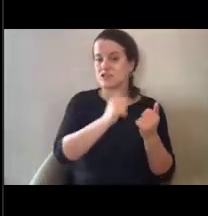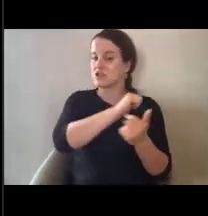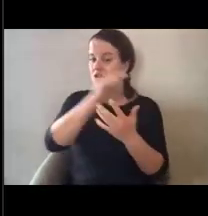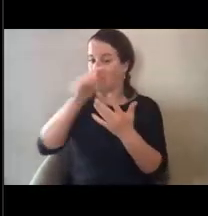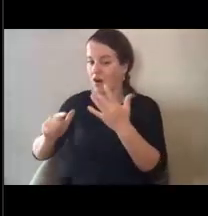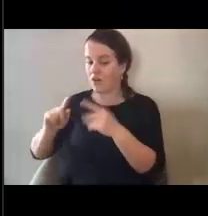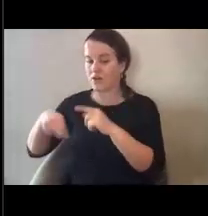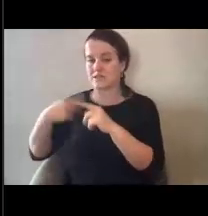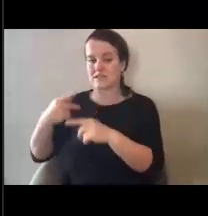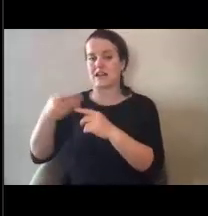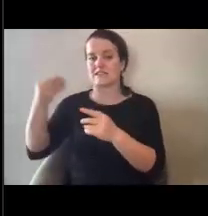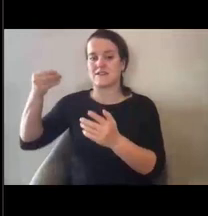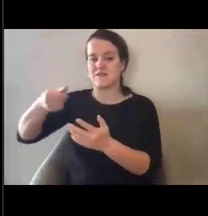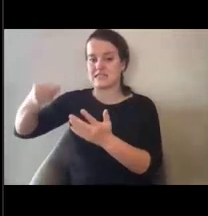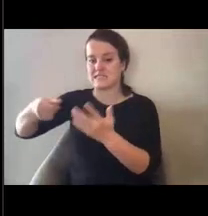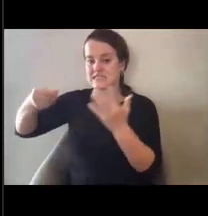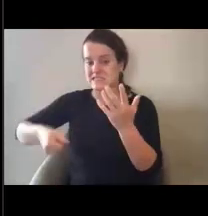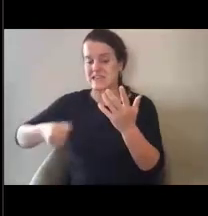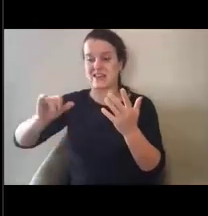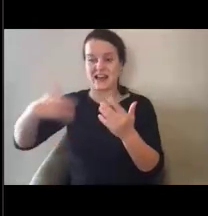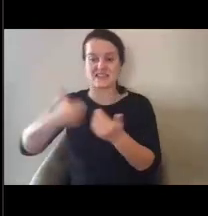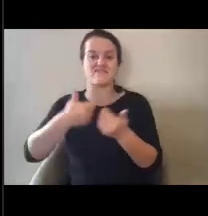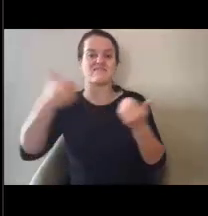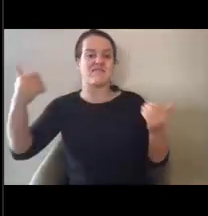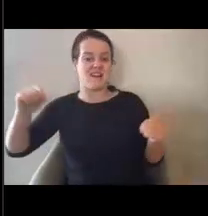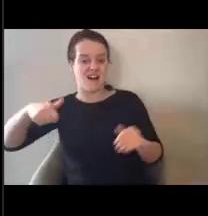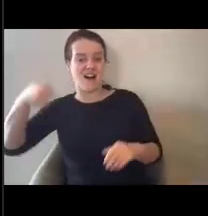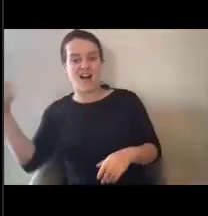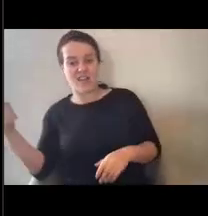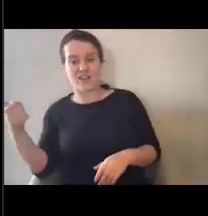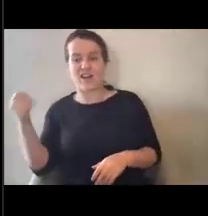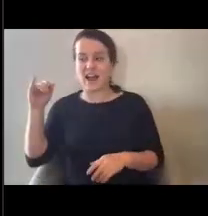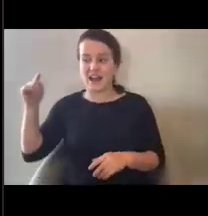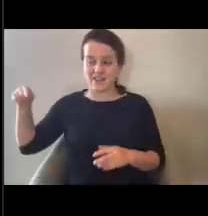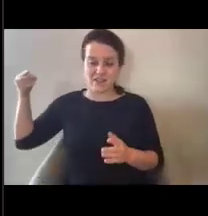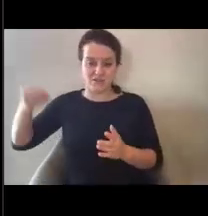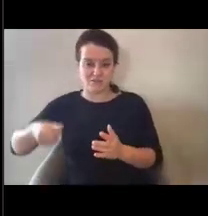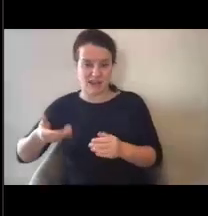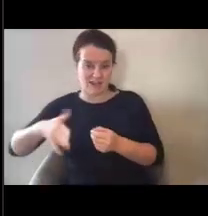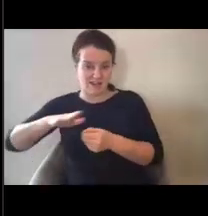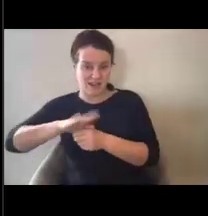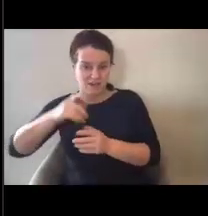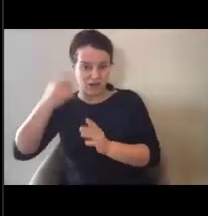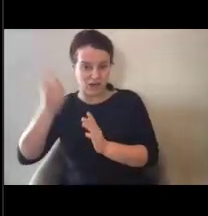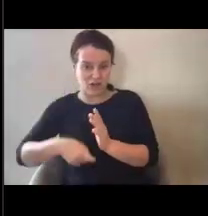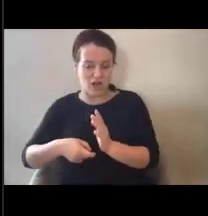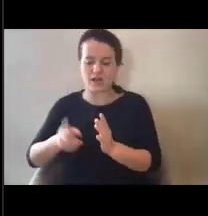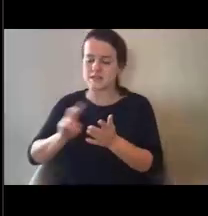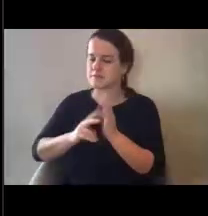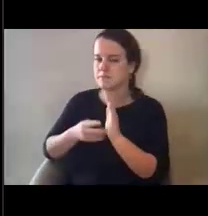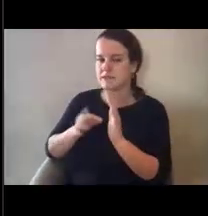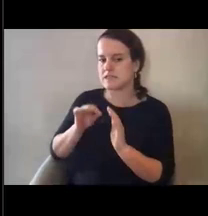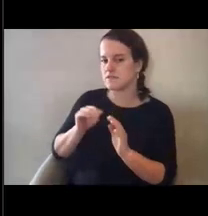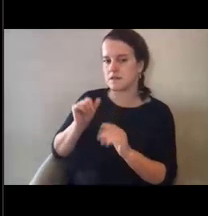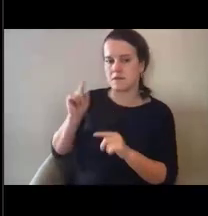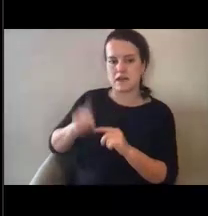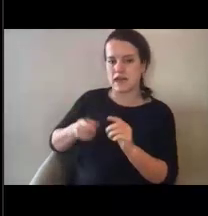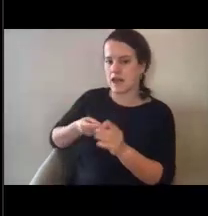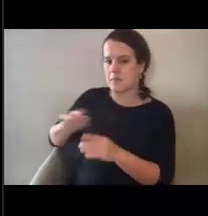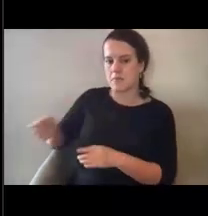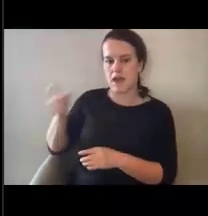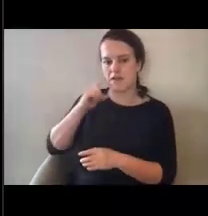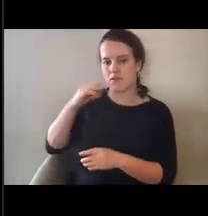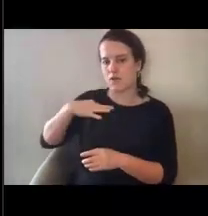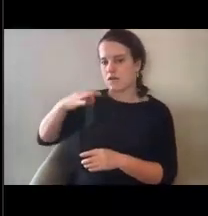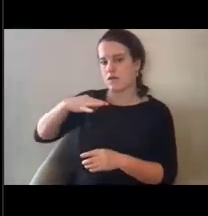are considered, um, other sources of funding. And if those sources of funding are covering a cost, then that cost is not eligible for public